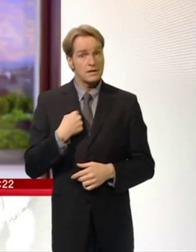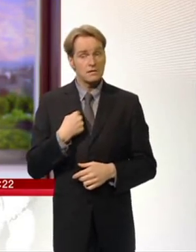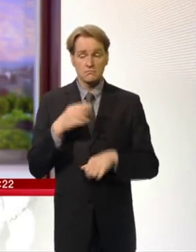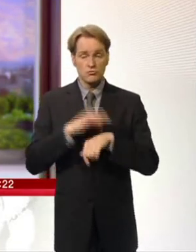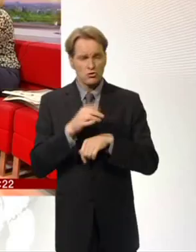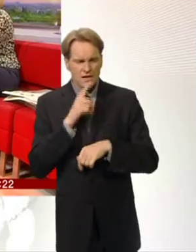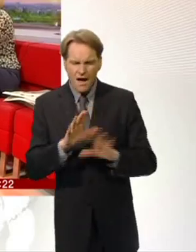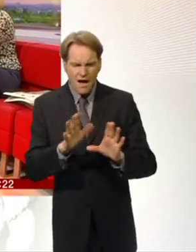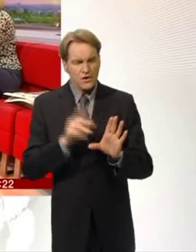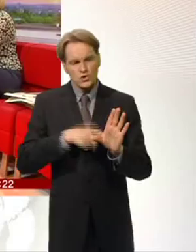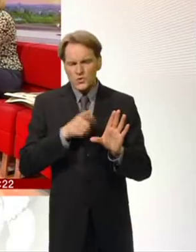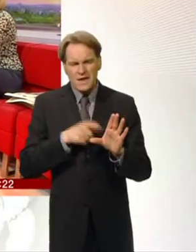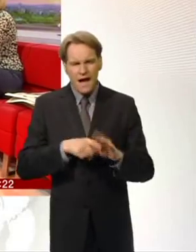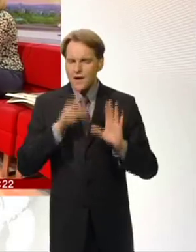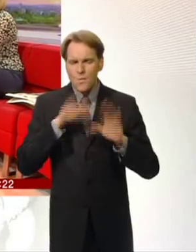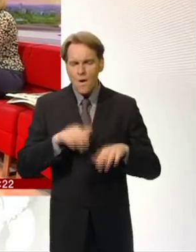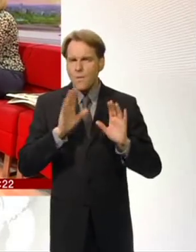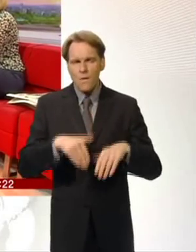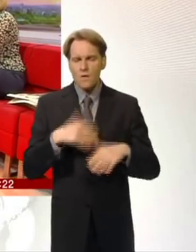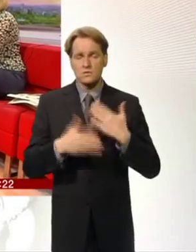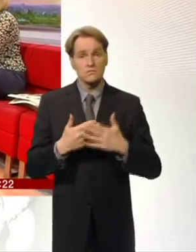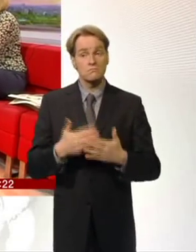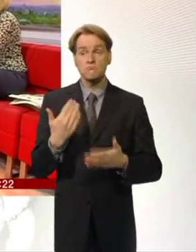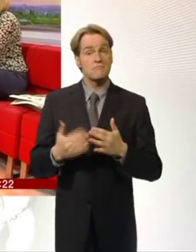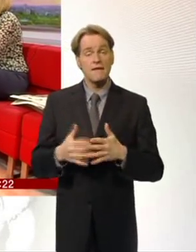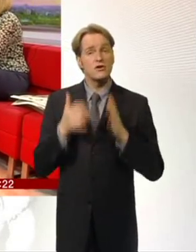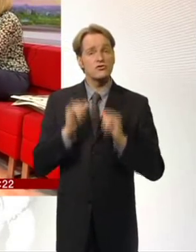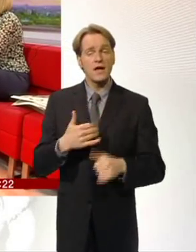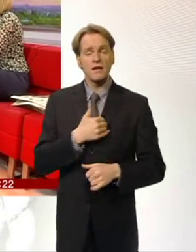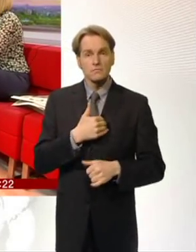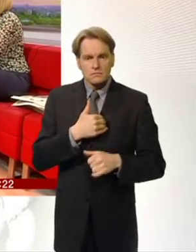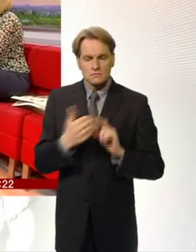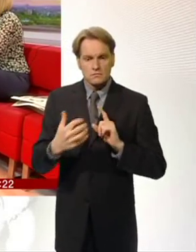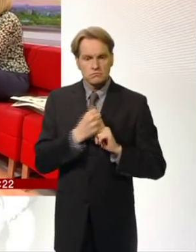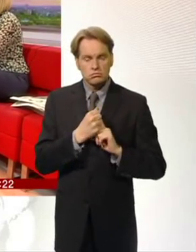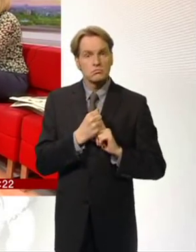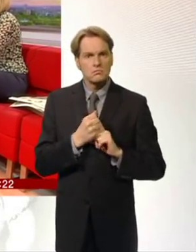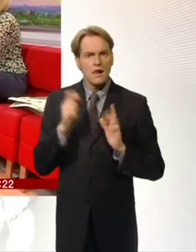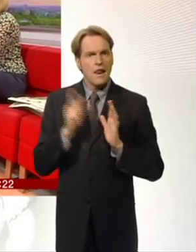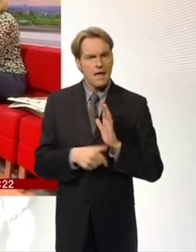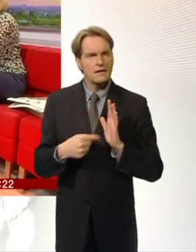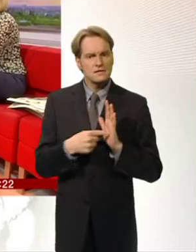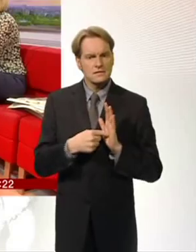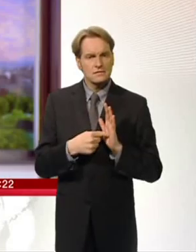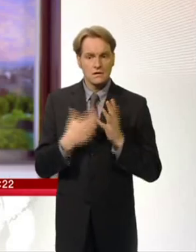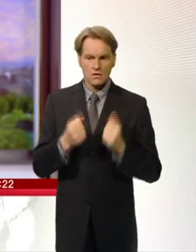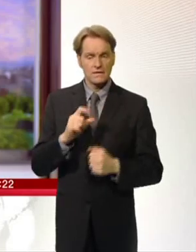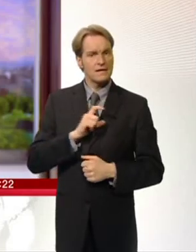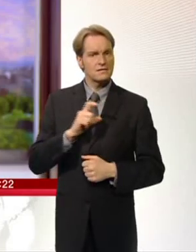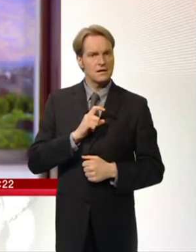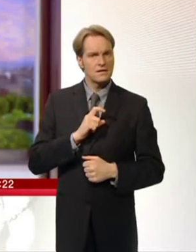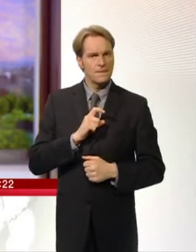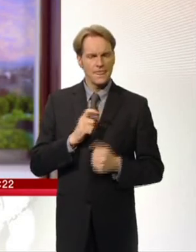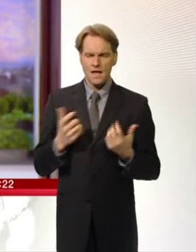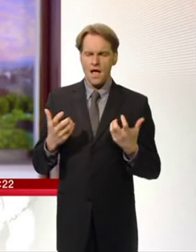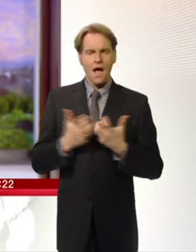I was told that it won't happen and I wasn't checking my breasts and it was found really late. So, that shouldn't be happening. How we deal with things,